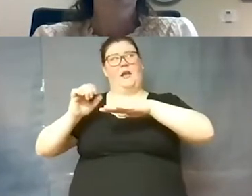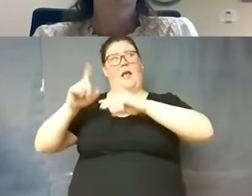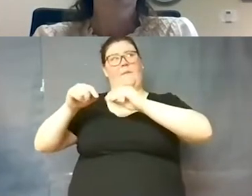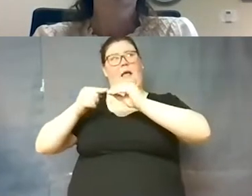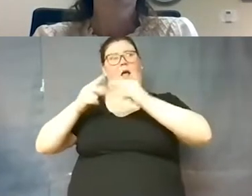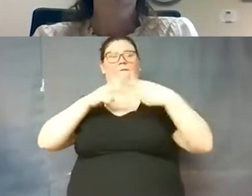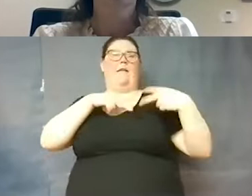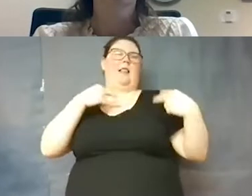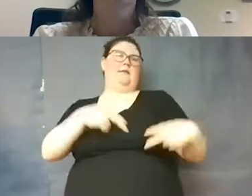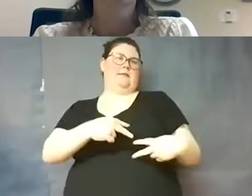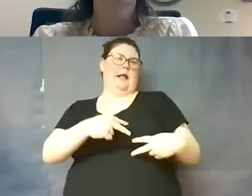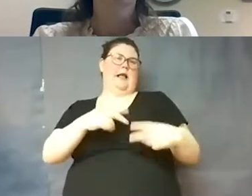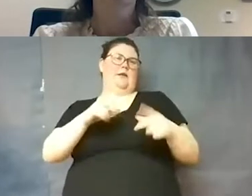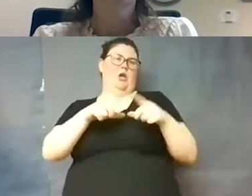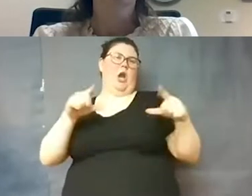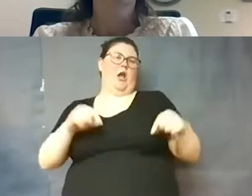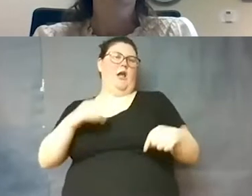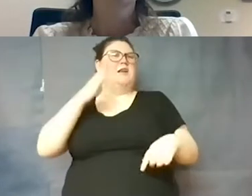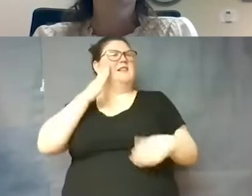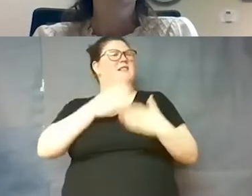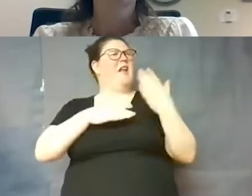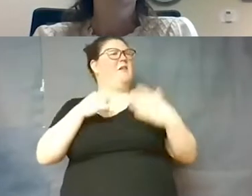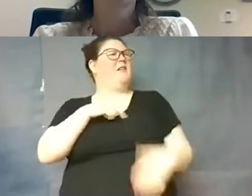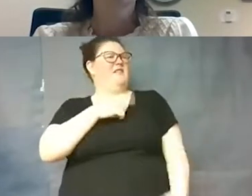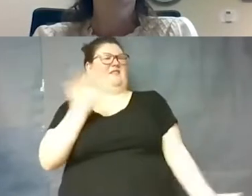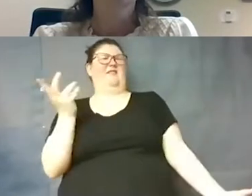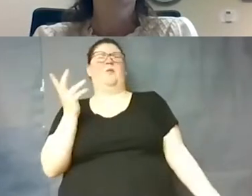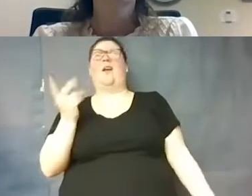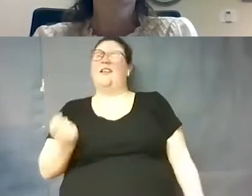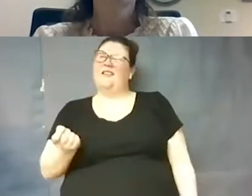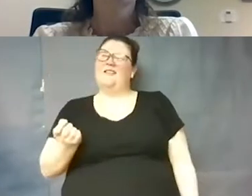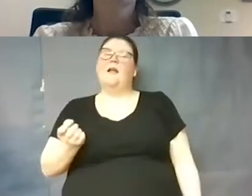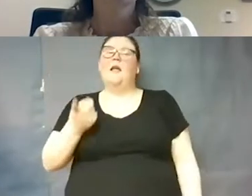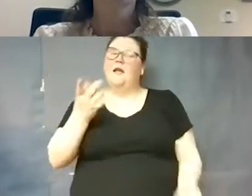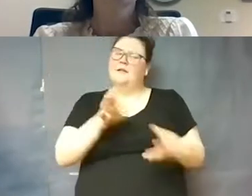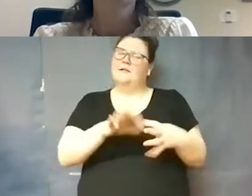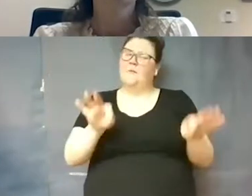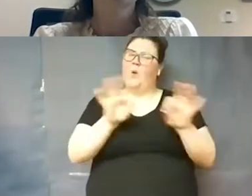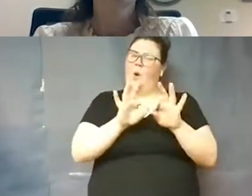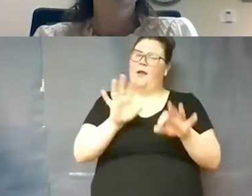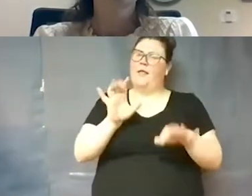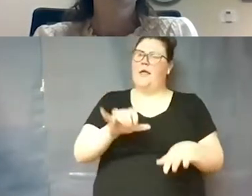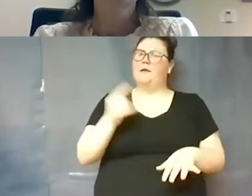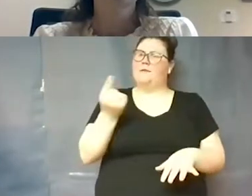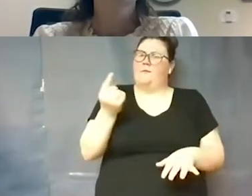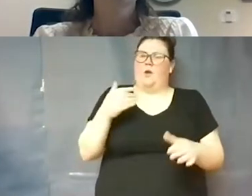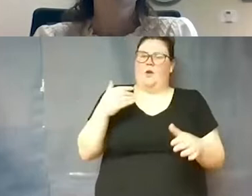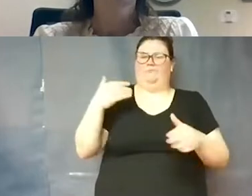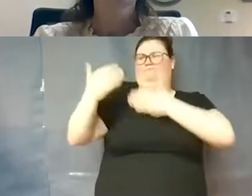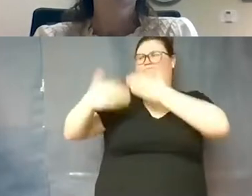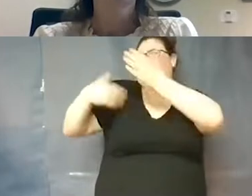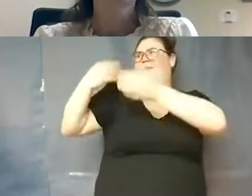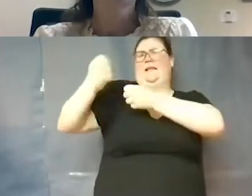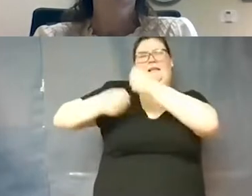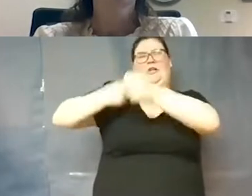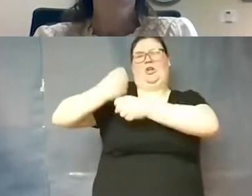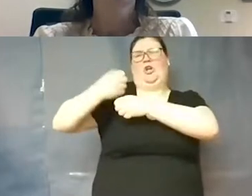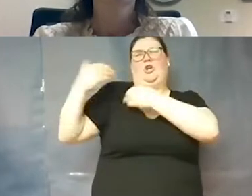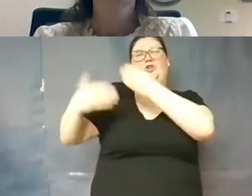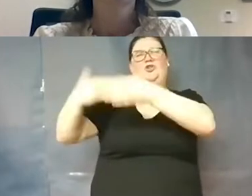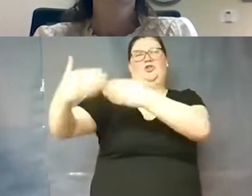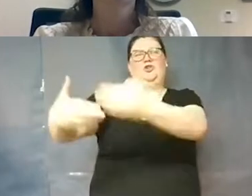cards and and i know some of us go what but that's very important that that is something that we've done for many many years so